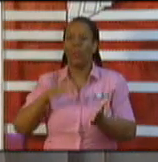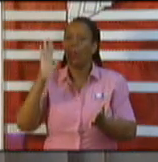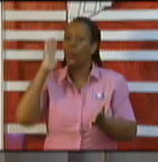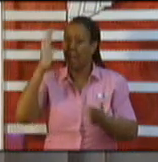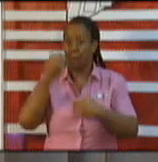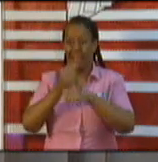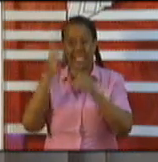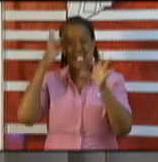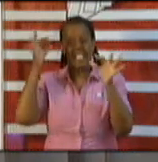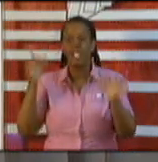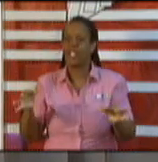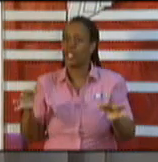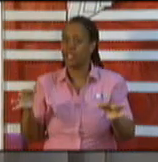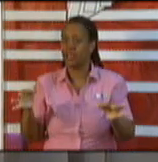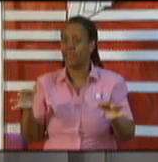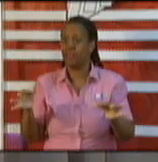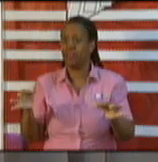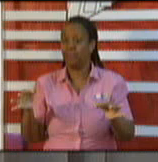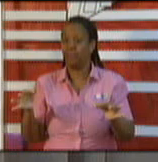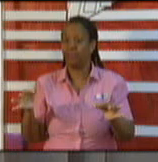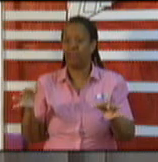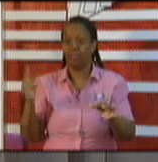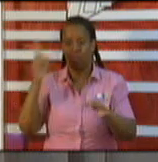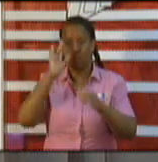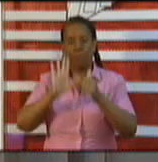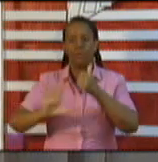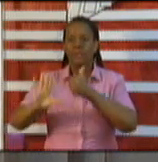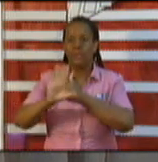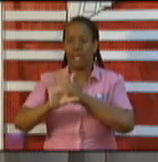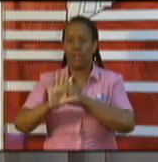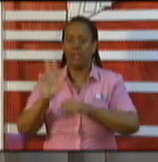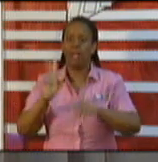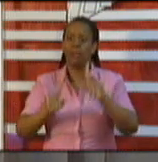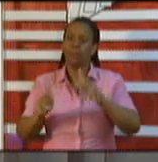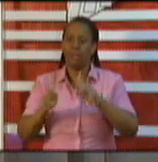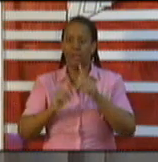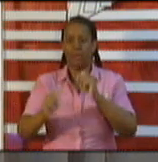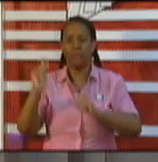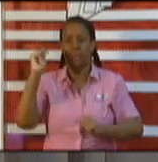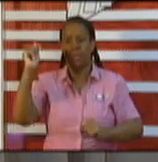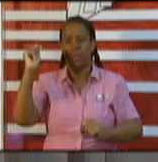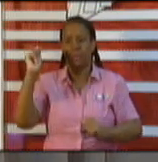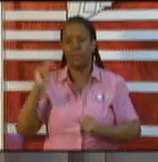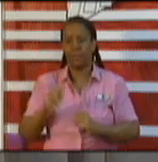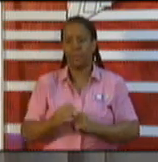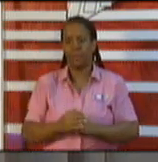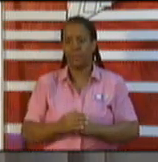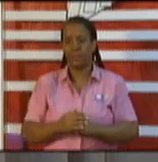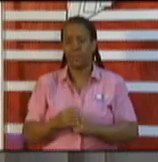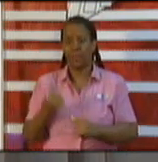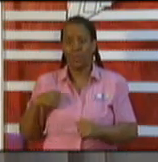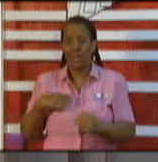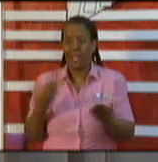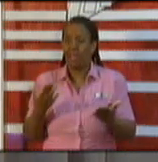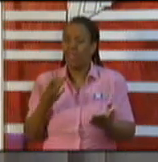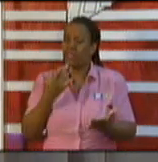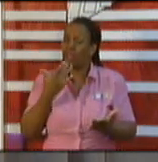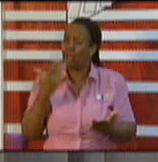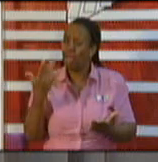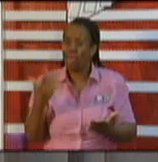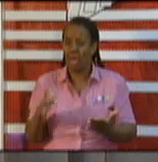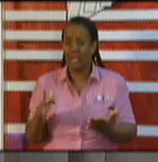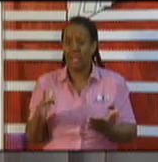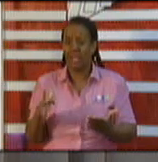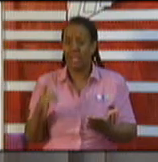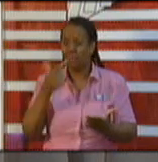decisive in doing so to protect the rest of the population. Trinidad and Tobago is very fortunate due to the decisions that